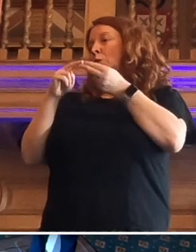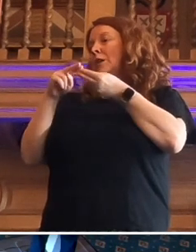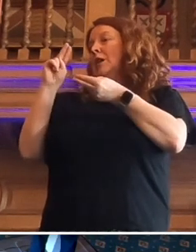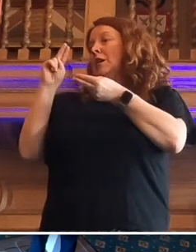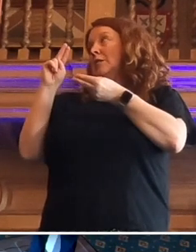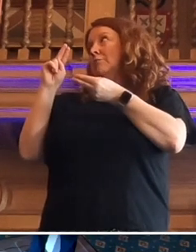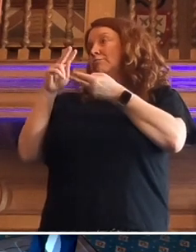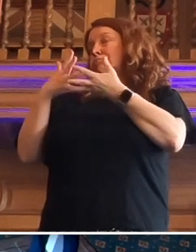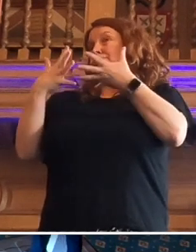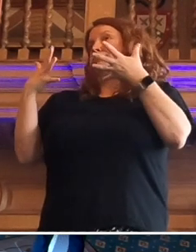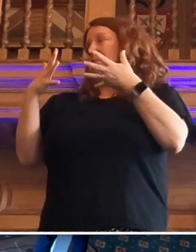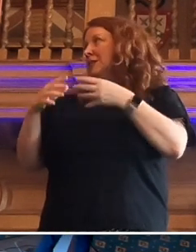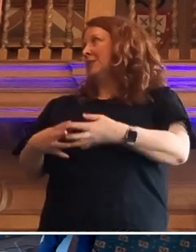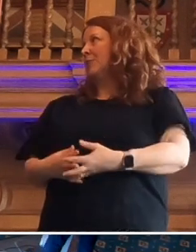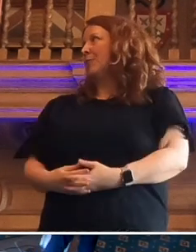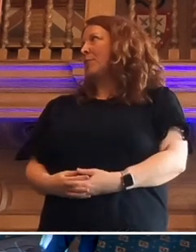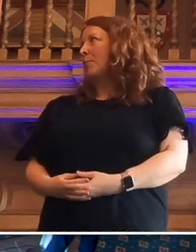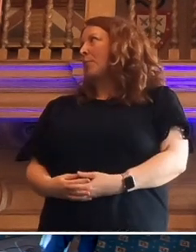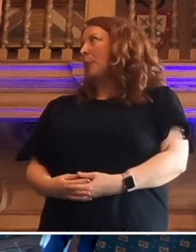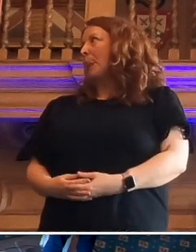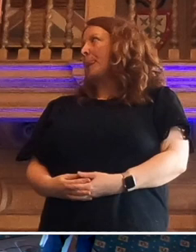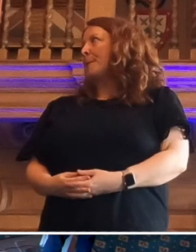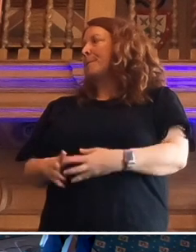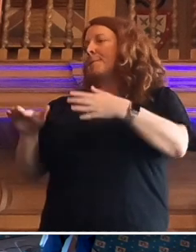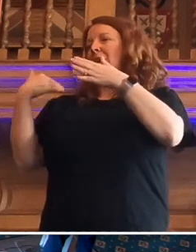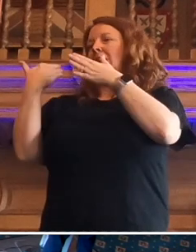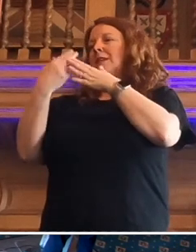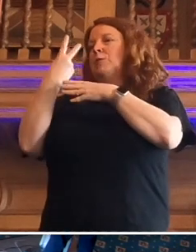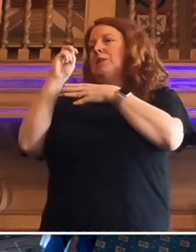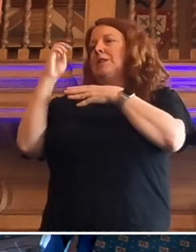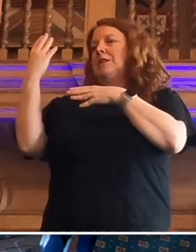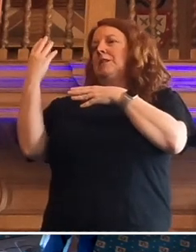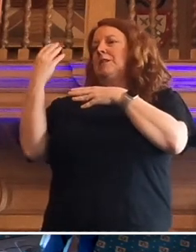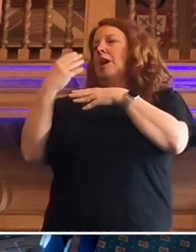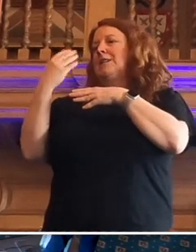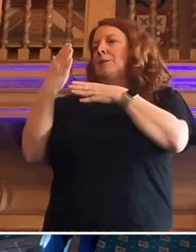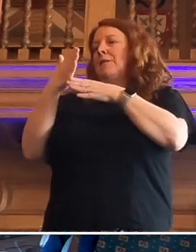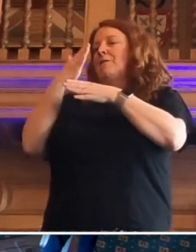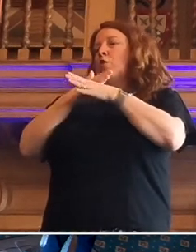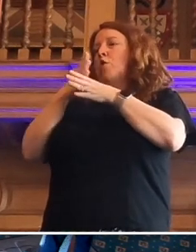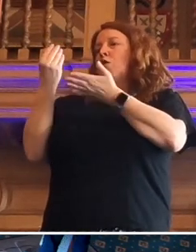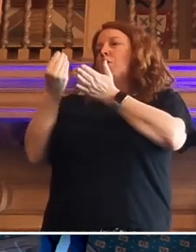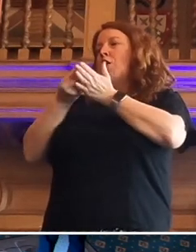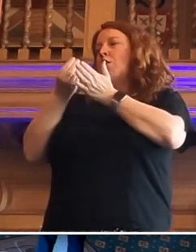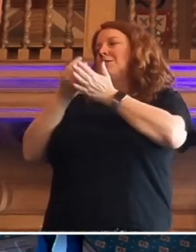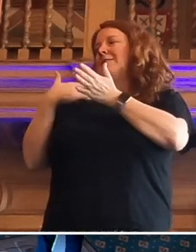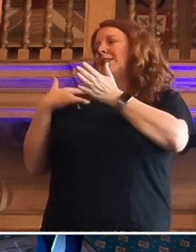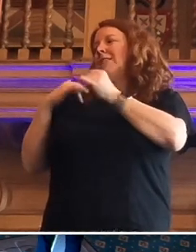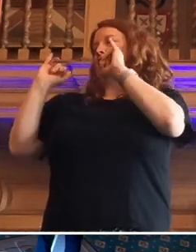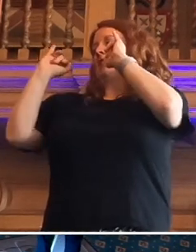a great deal by 2019, before the cost of living crisis hit.